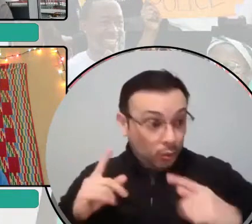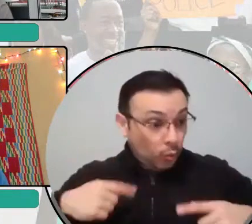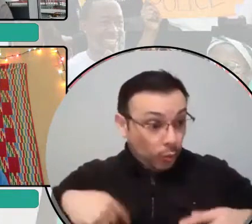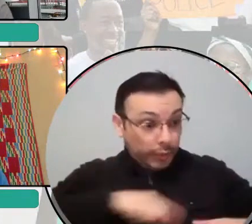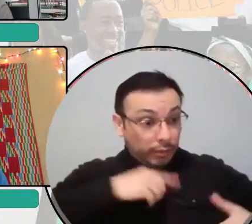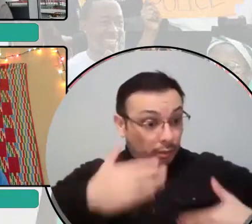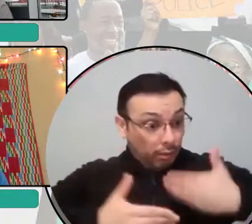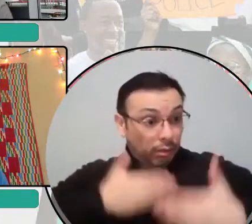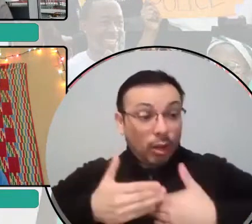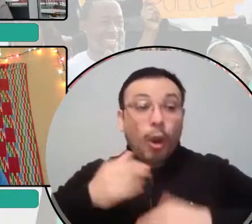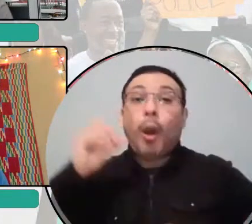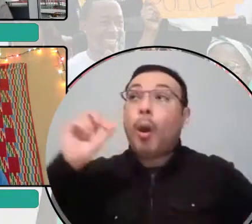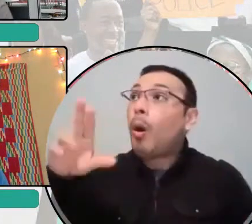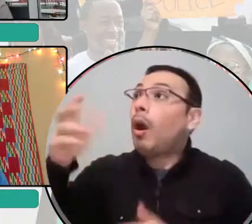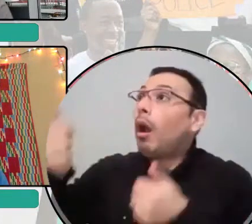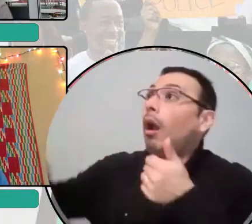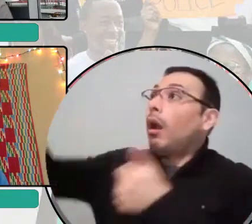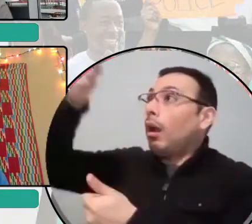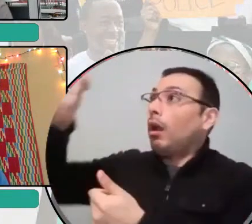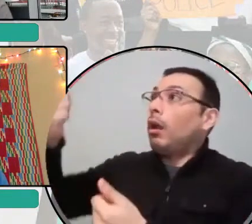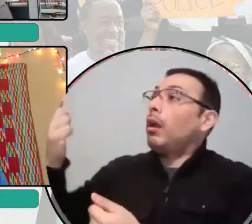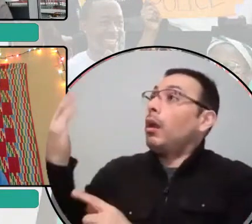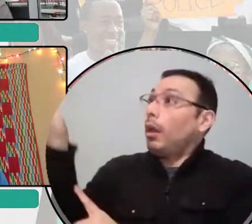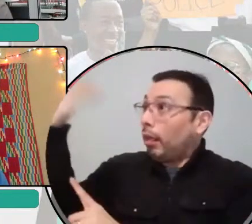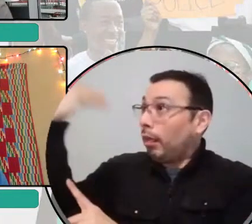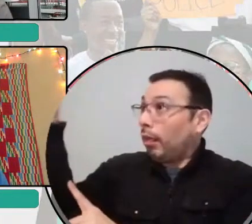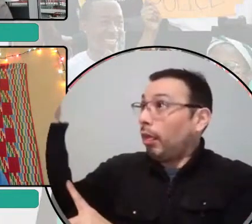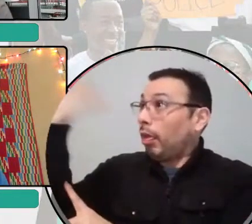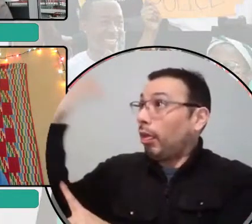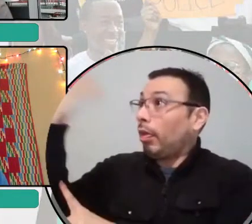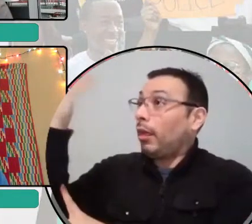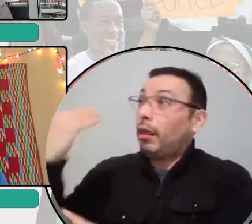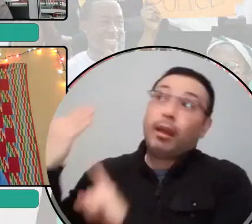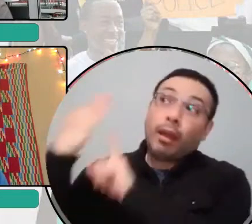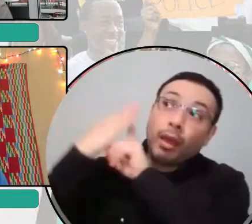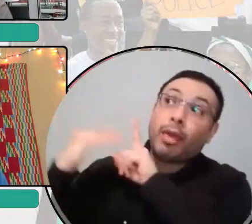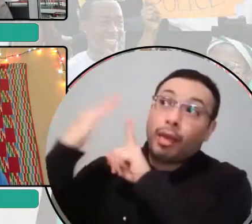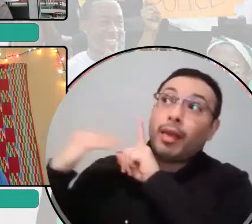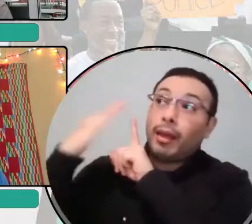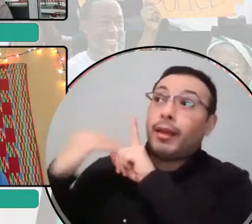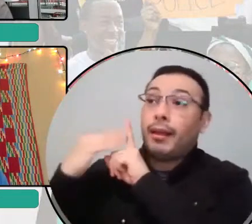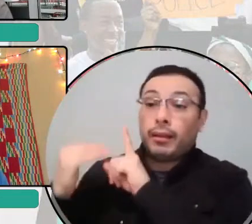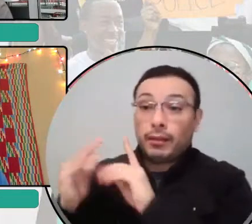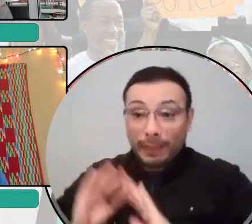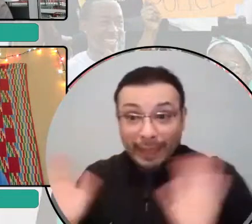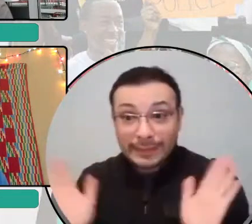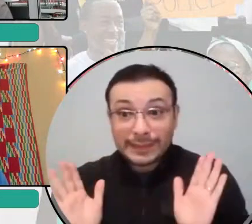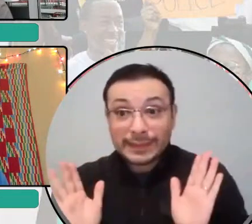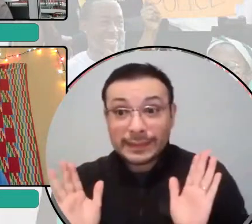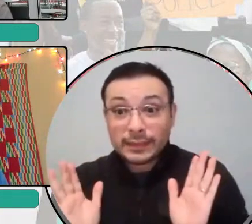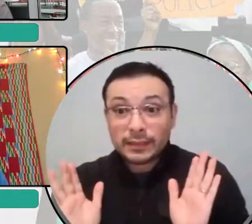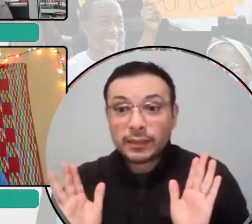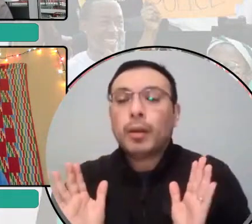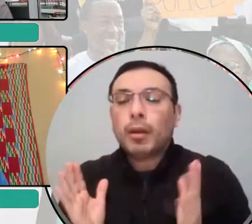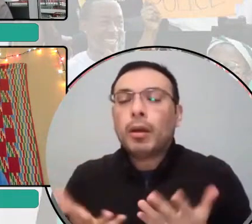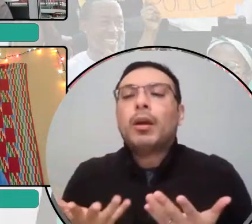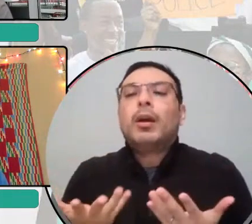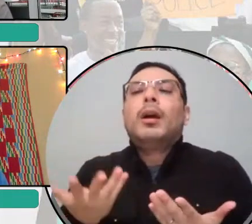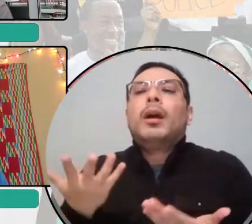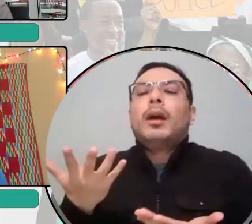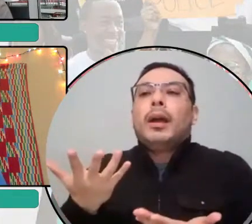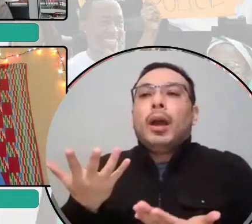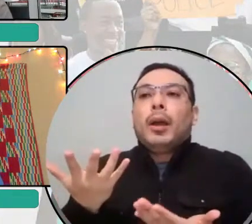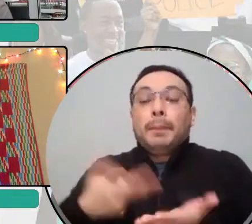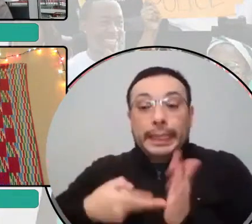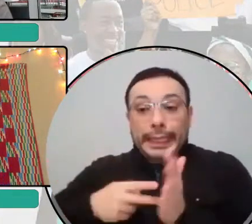more kind of like useless crumbs or even things that are better for them and worse for us? Like when we have that conversation, then we can't have a debate. It doesn't mean we have the